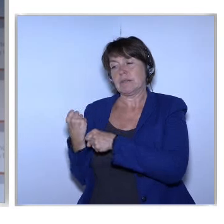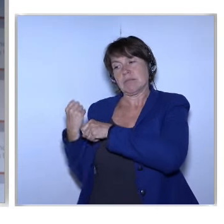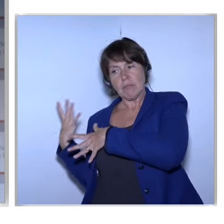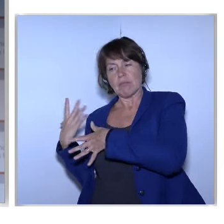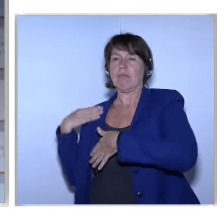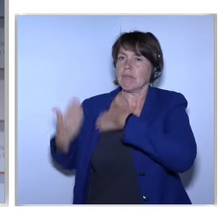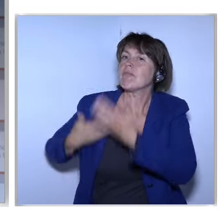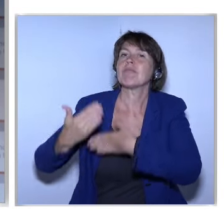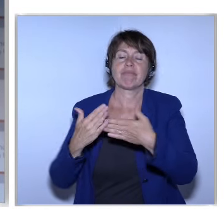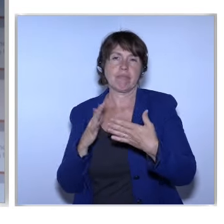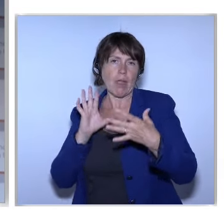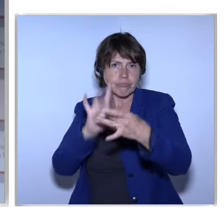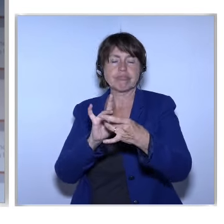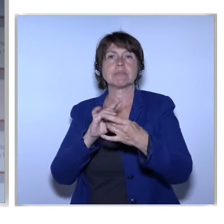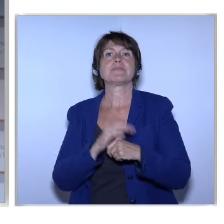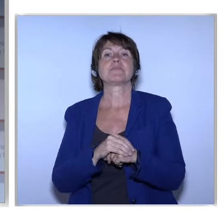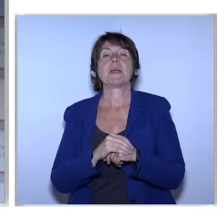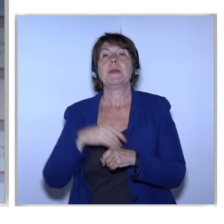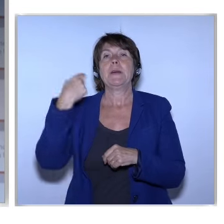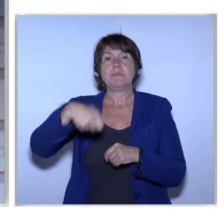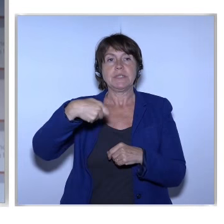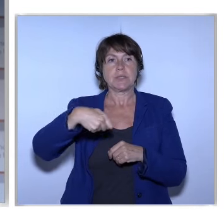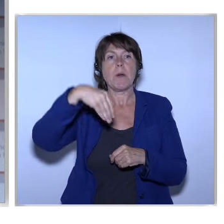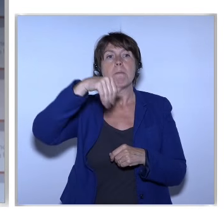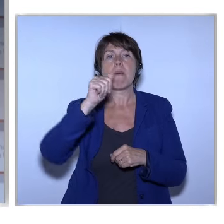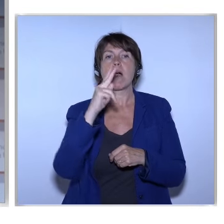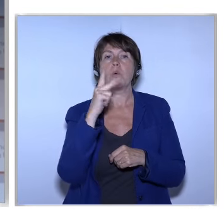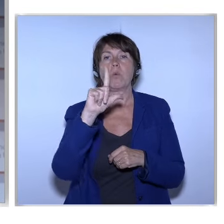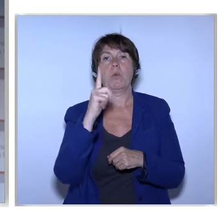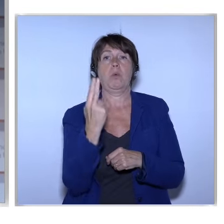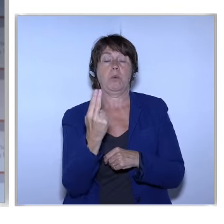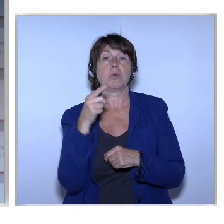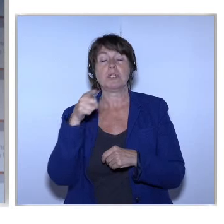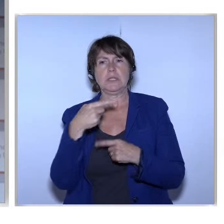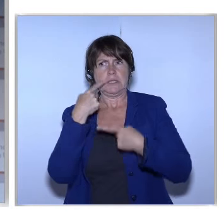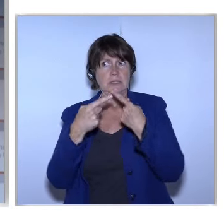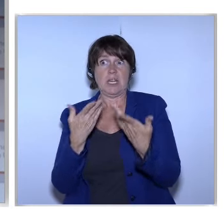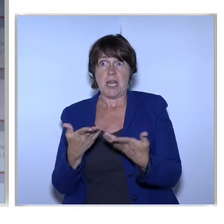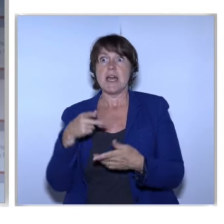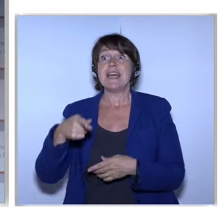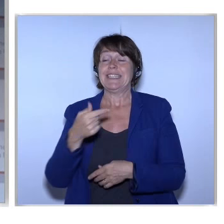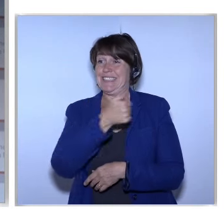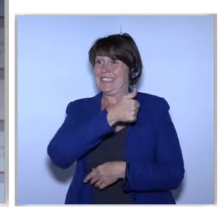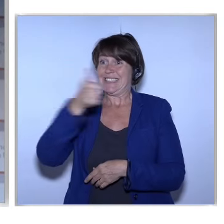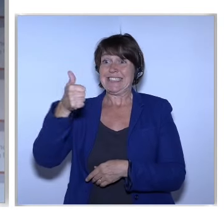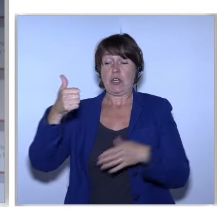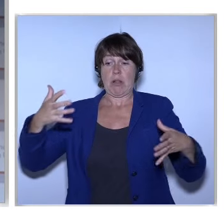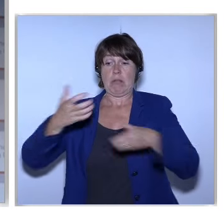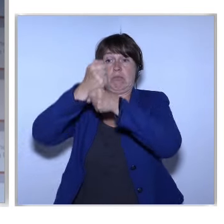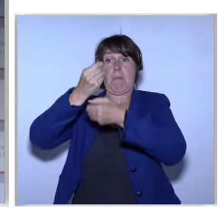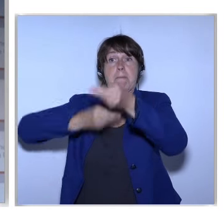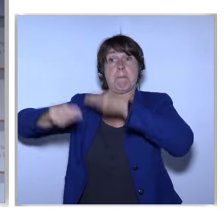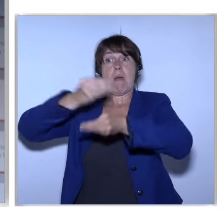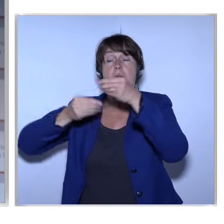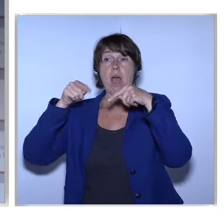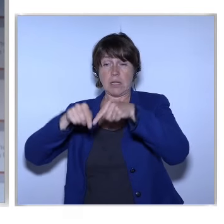ESPO Which President Makulu will speak about We were trying to work out How does a digital single market And the route to new